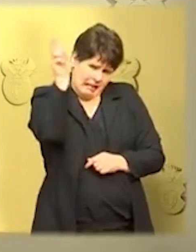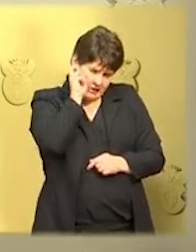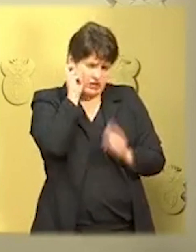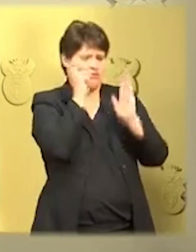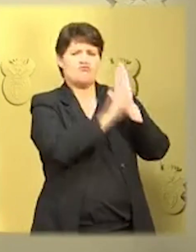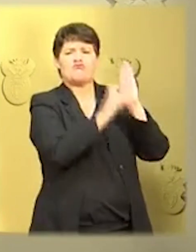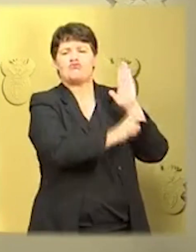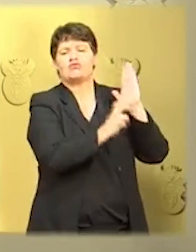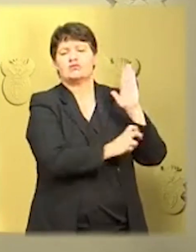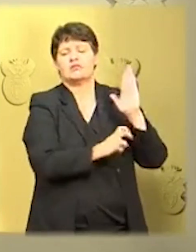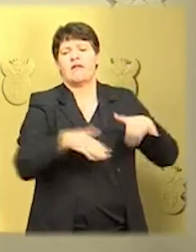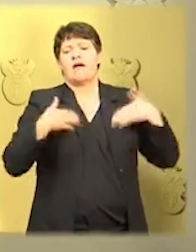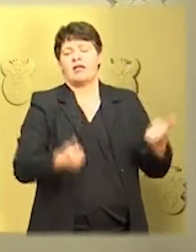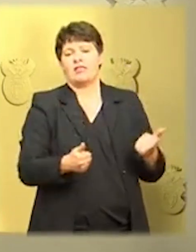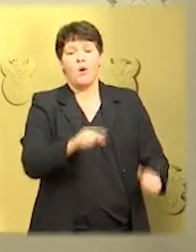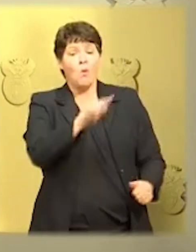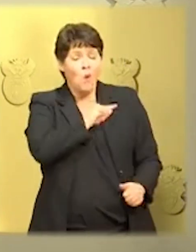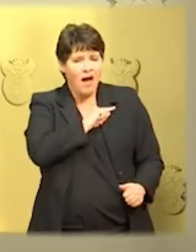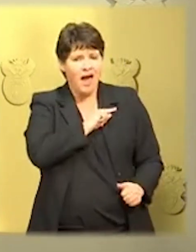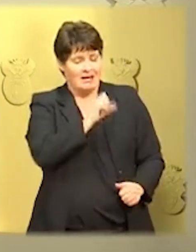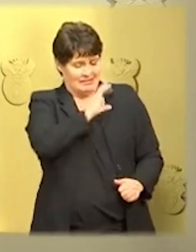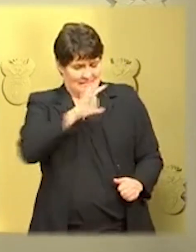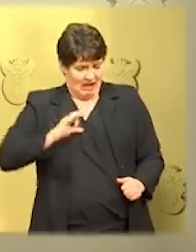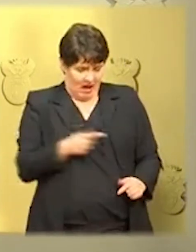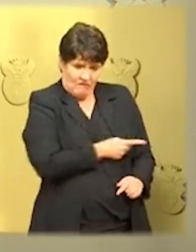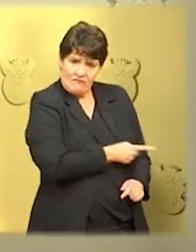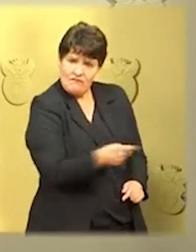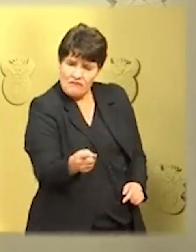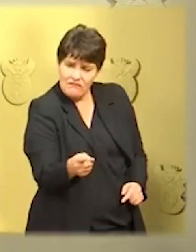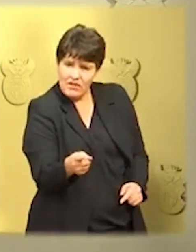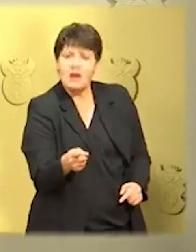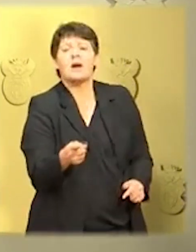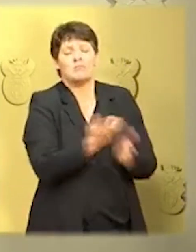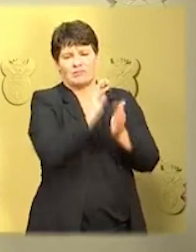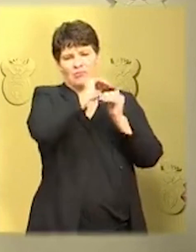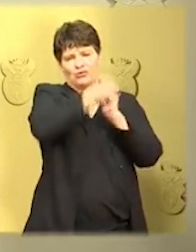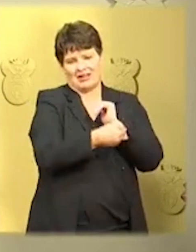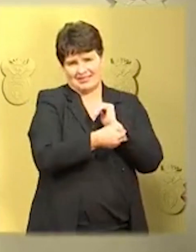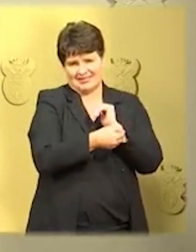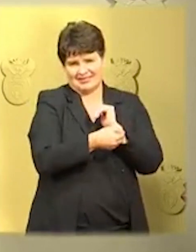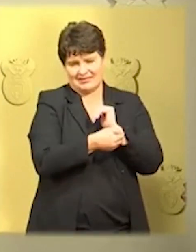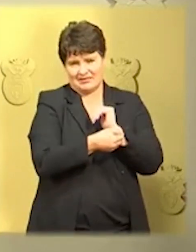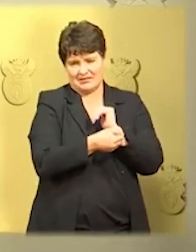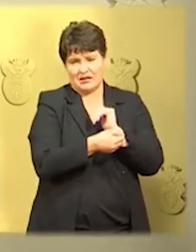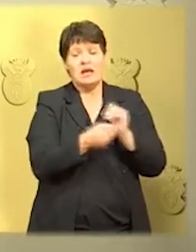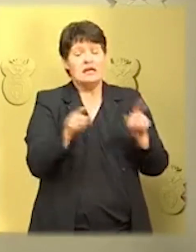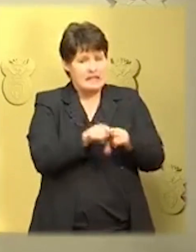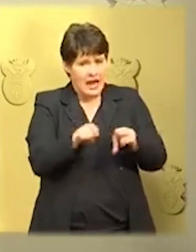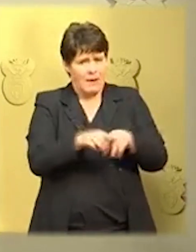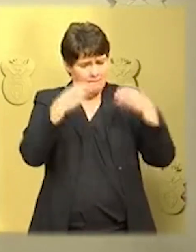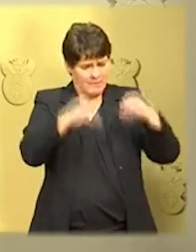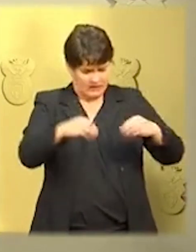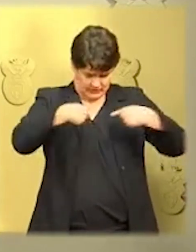to protect their employees and workplace plans will have to be put in place to enable